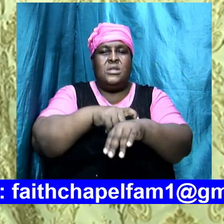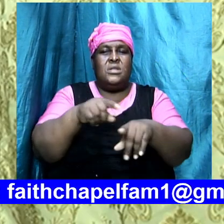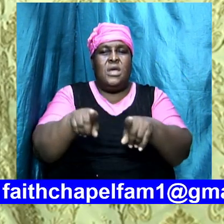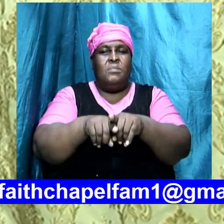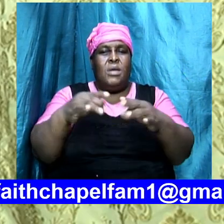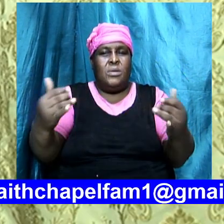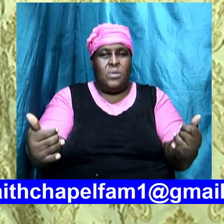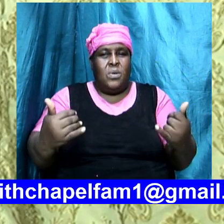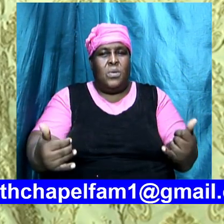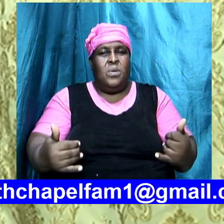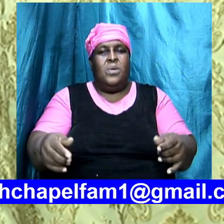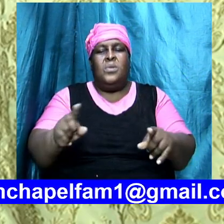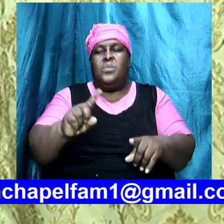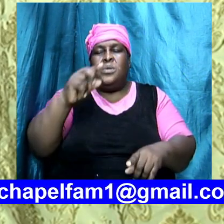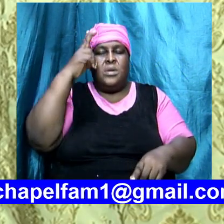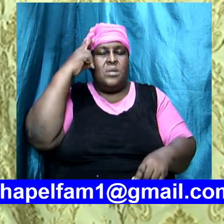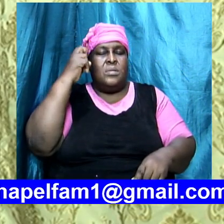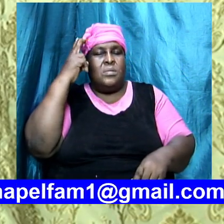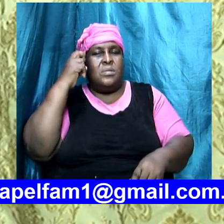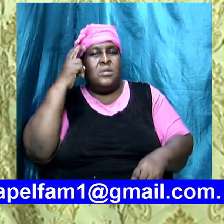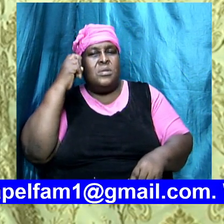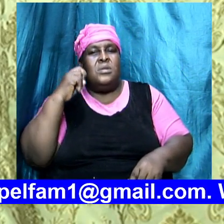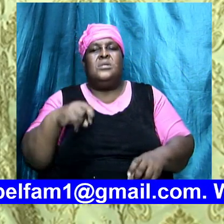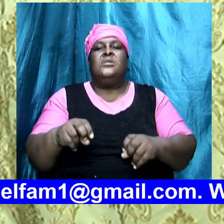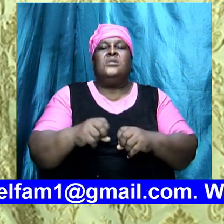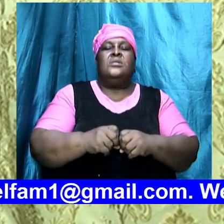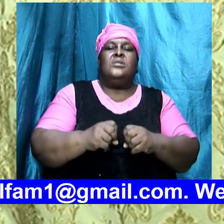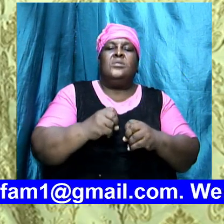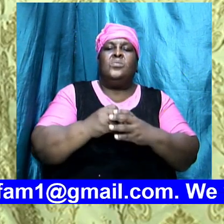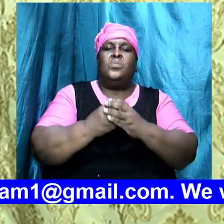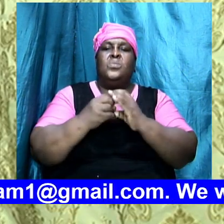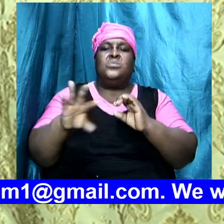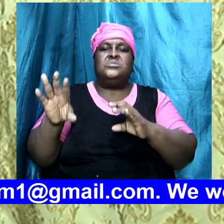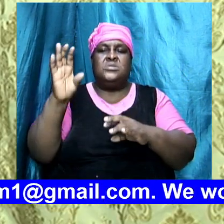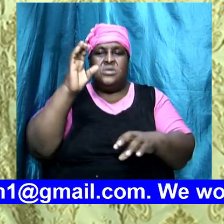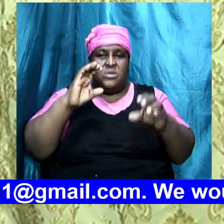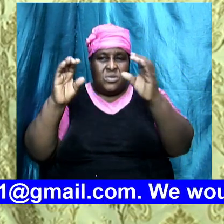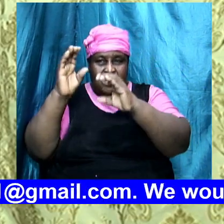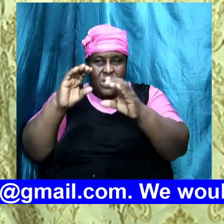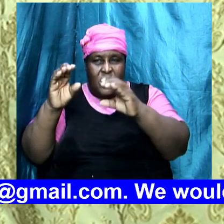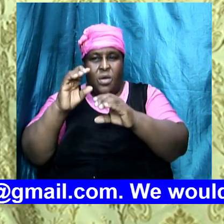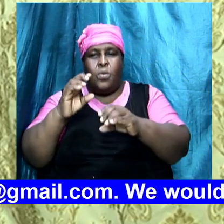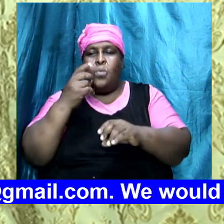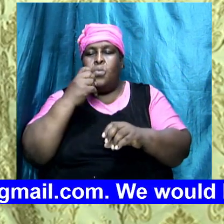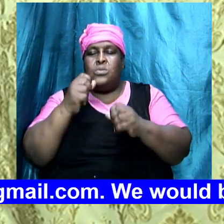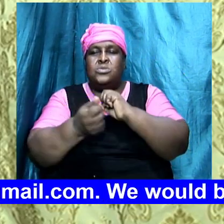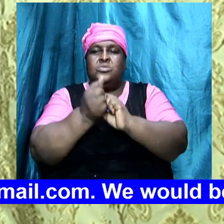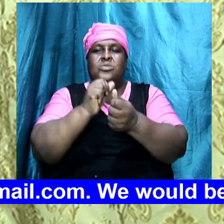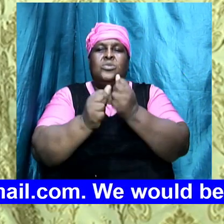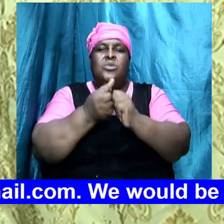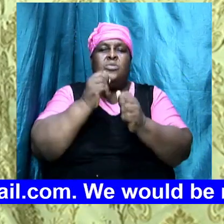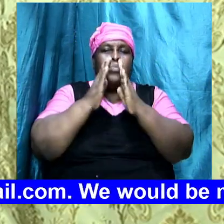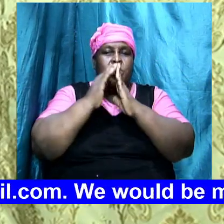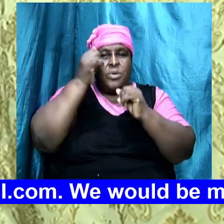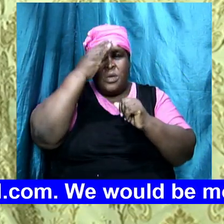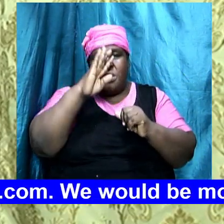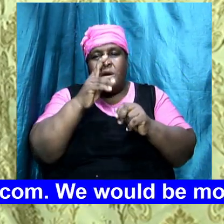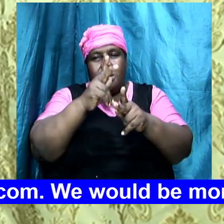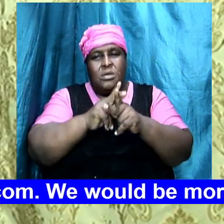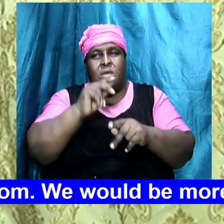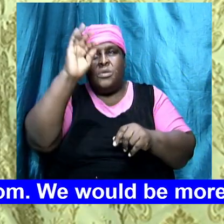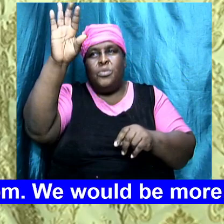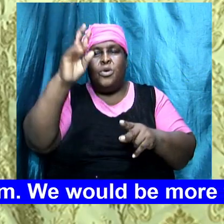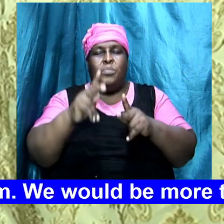God where the adversary is like a roaring lion seeking whom he may devour we pray God that you will keep your people